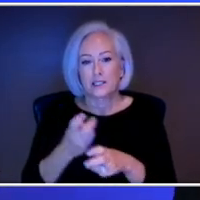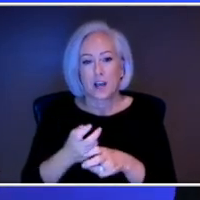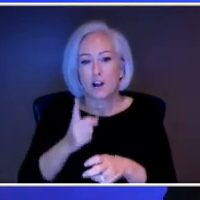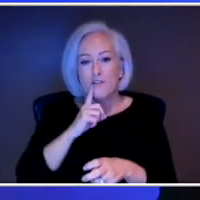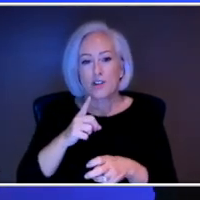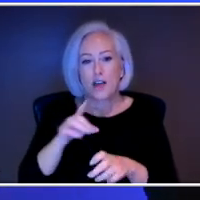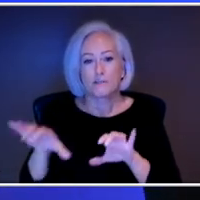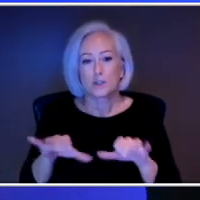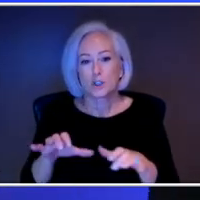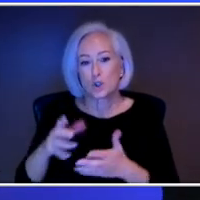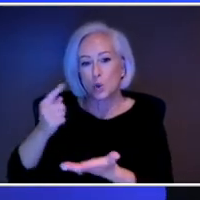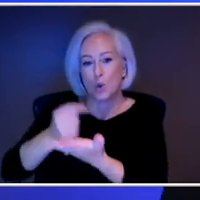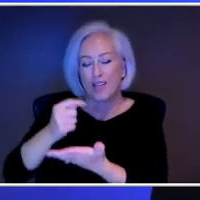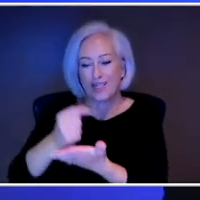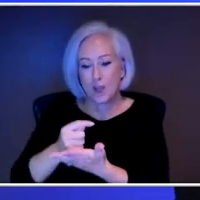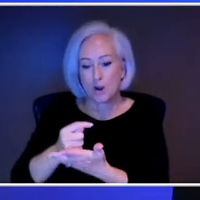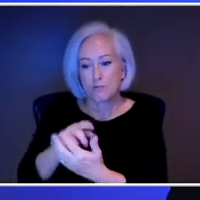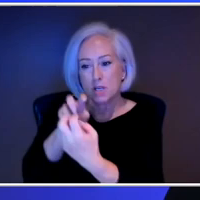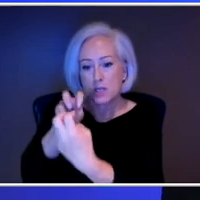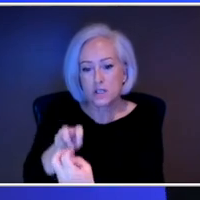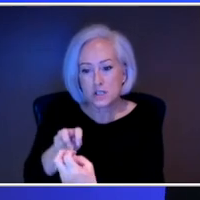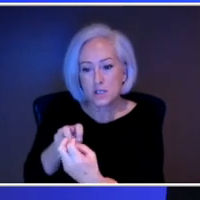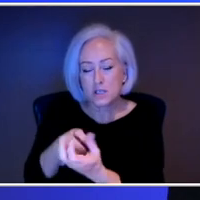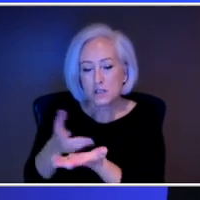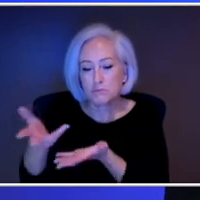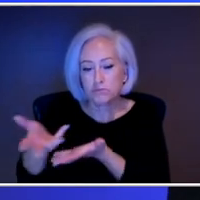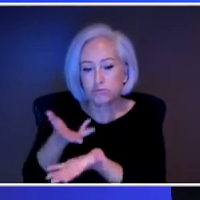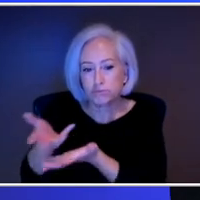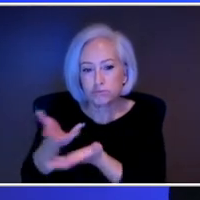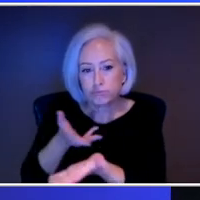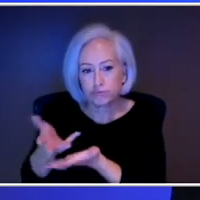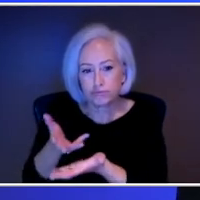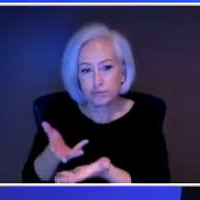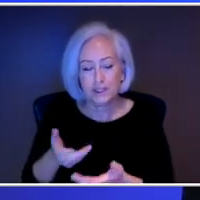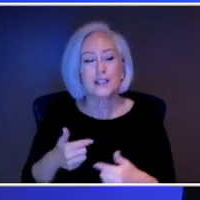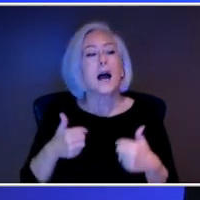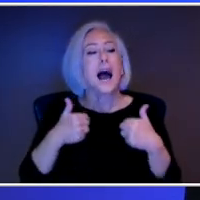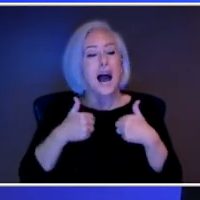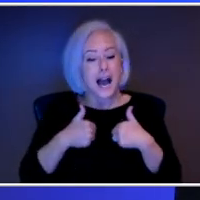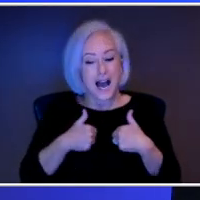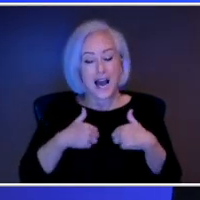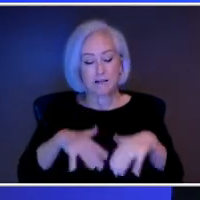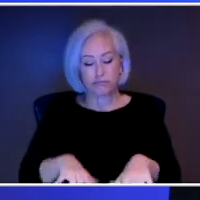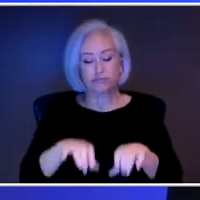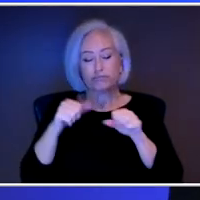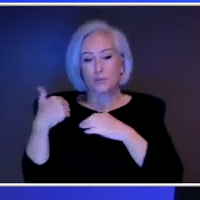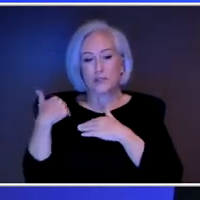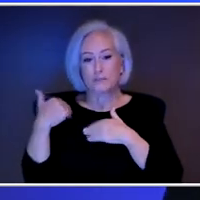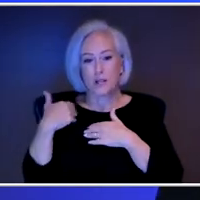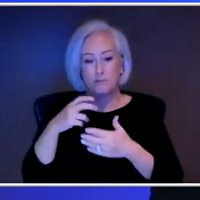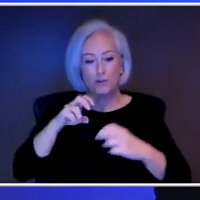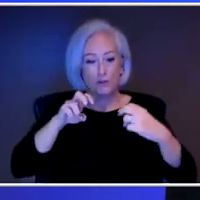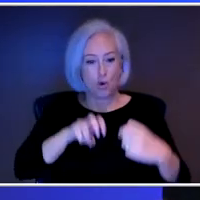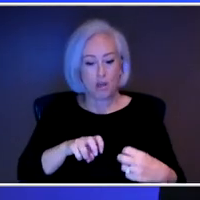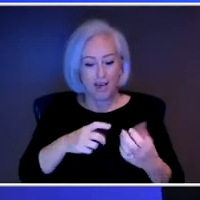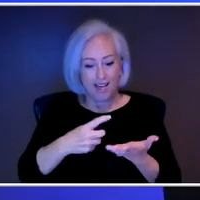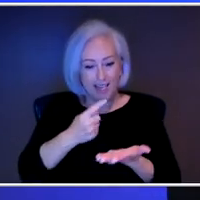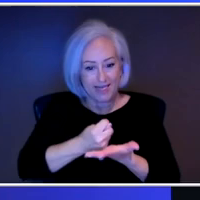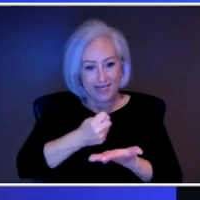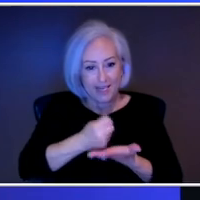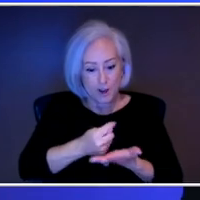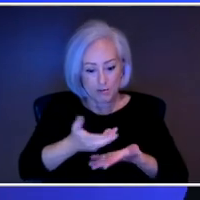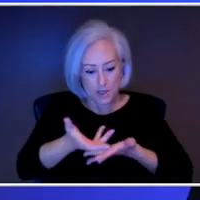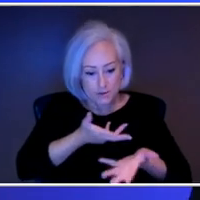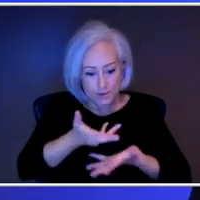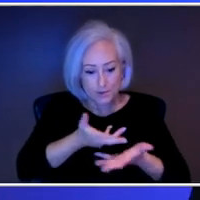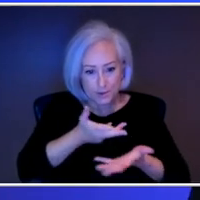that's what you're doing. That's what I'm doing. You're digging deep into the issues. I'm doing therapy. You know, so I'll help with diagnostic clarification. And then obviously, you know,